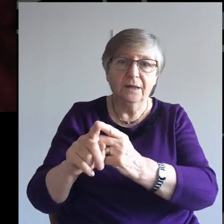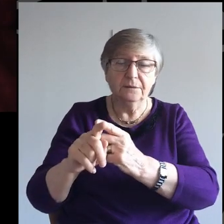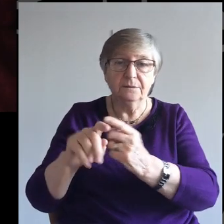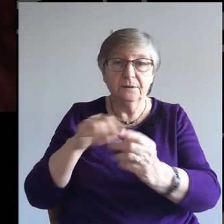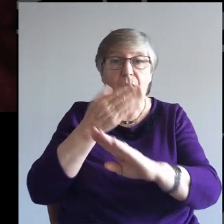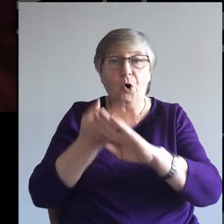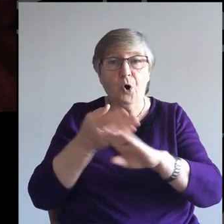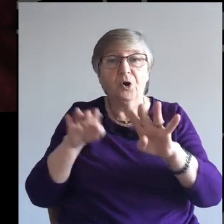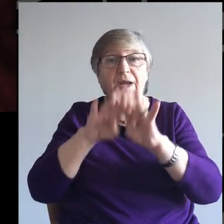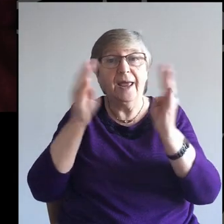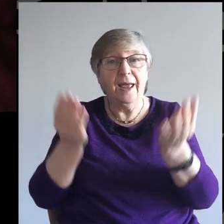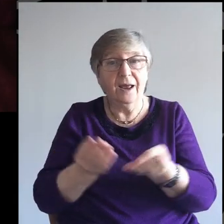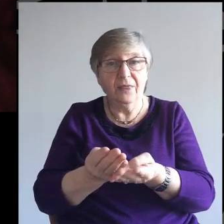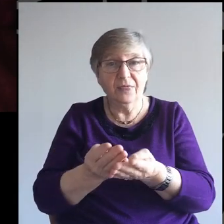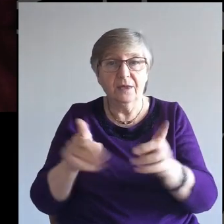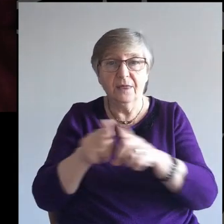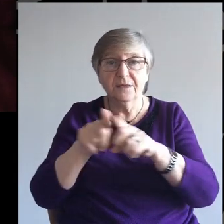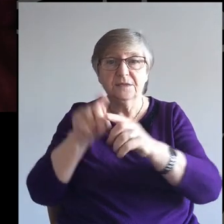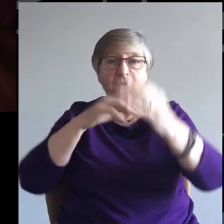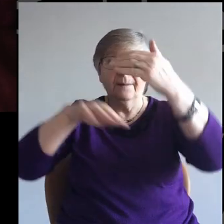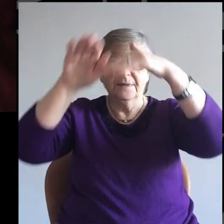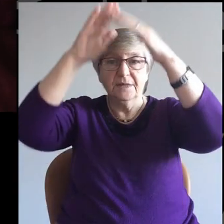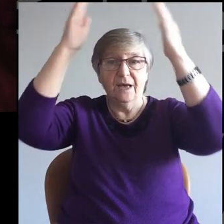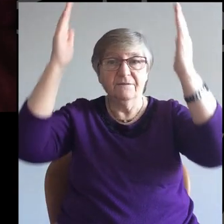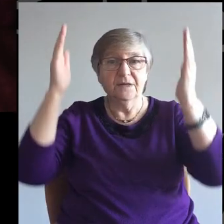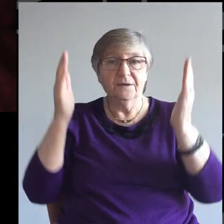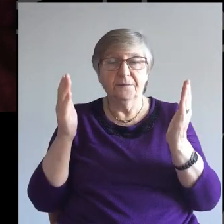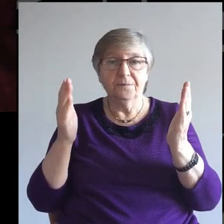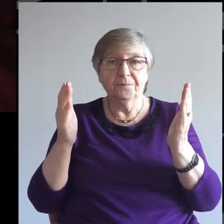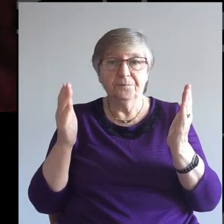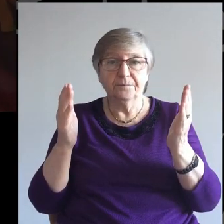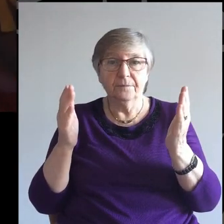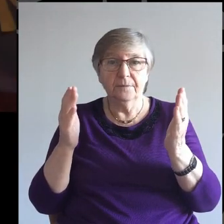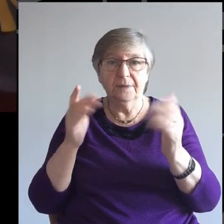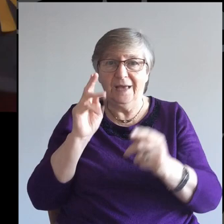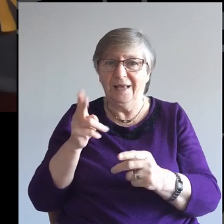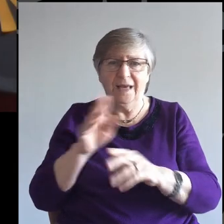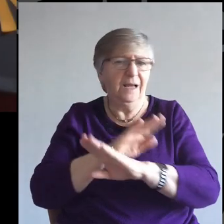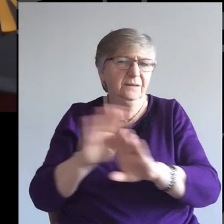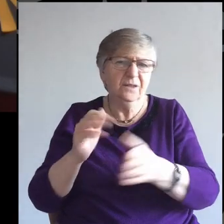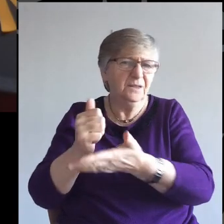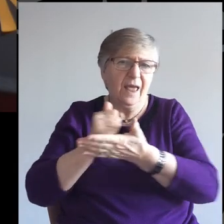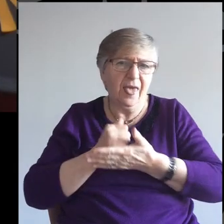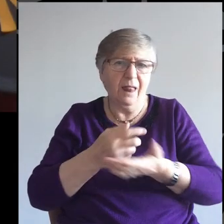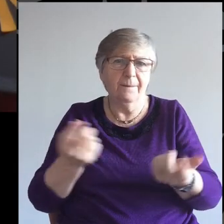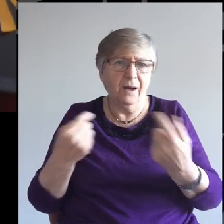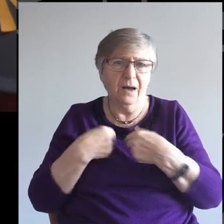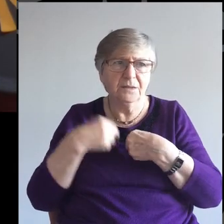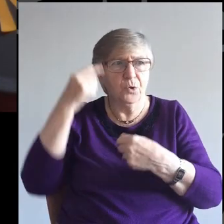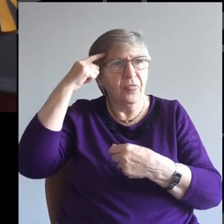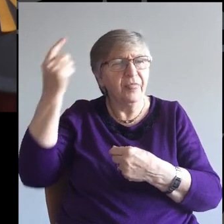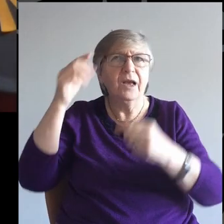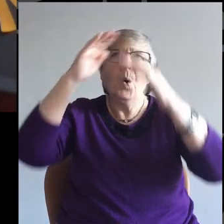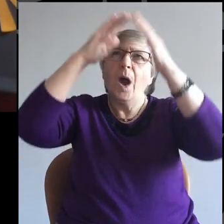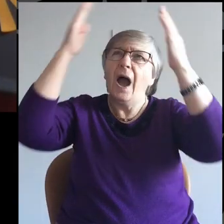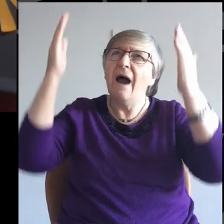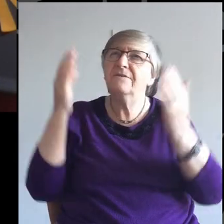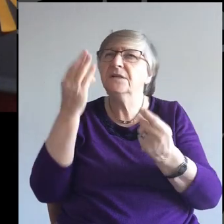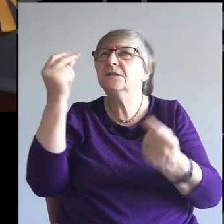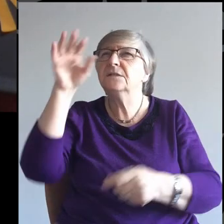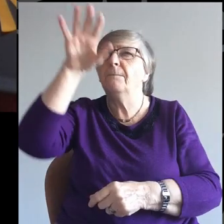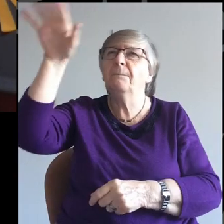On earth, as it is in heaven. And again, it's not helpful, I think, to think of heaven as some